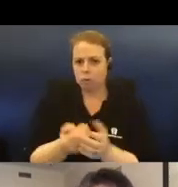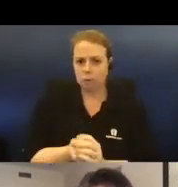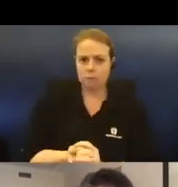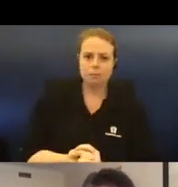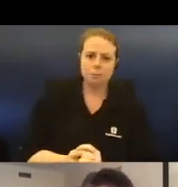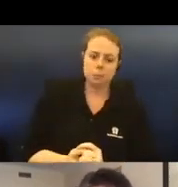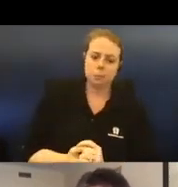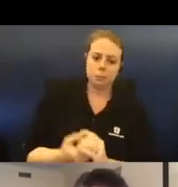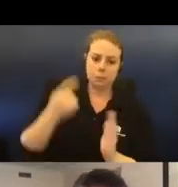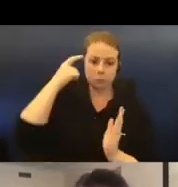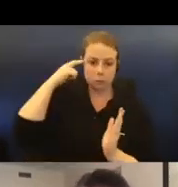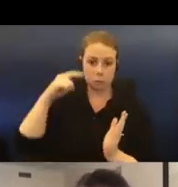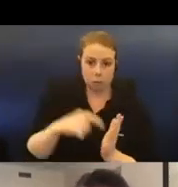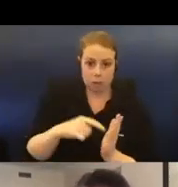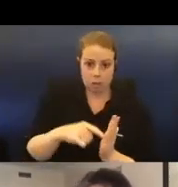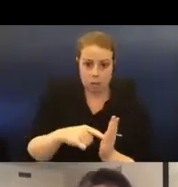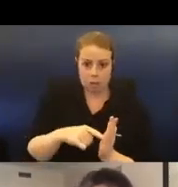Recognising those gravestones,